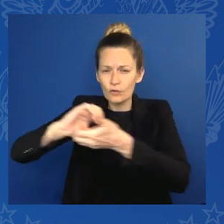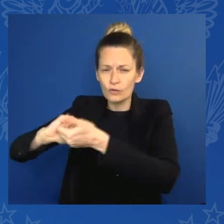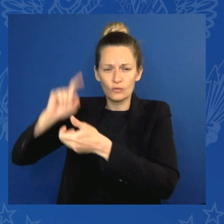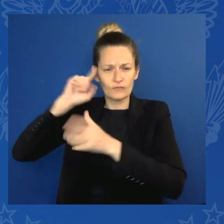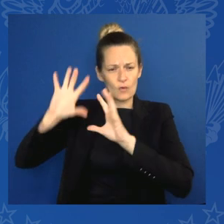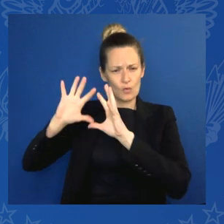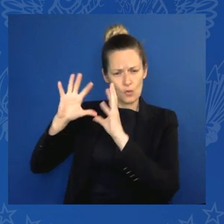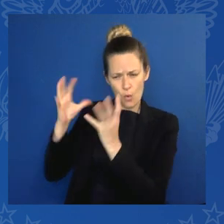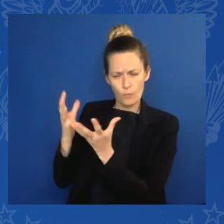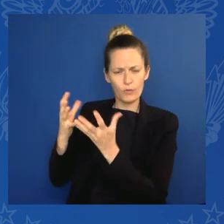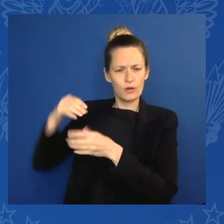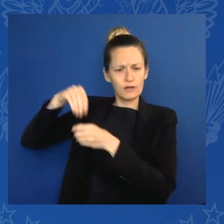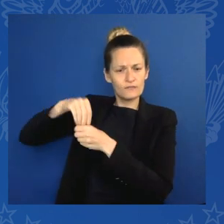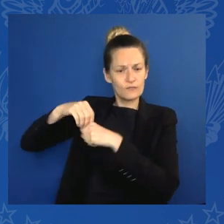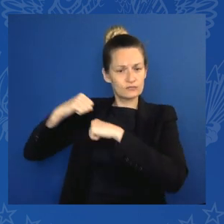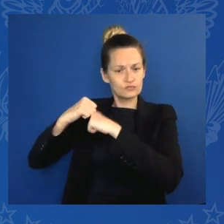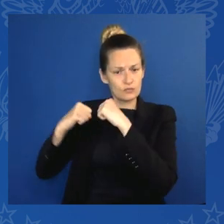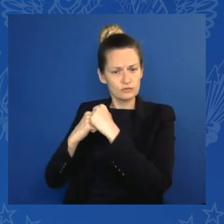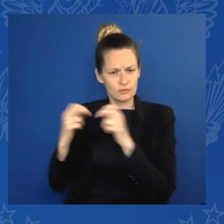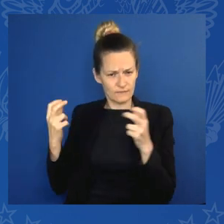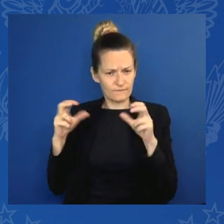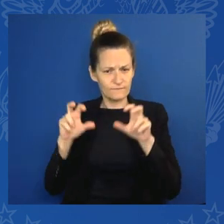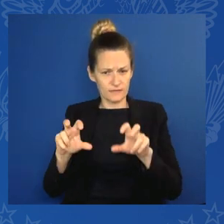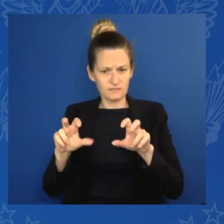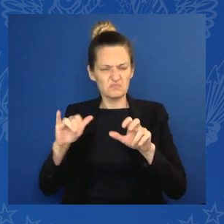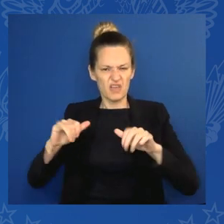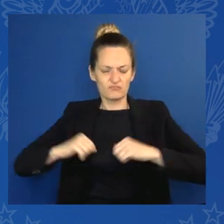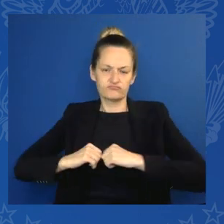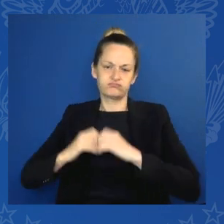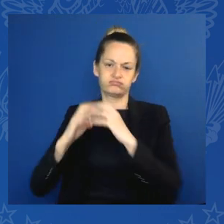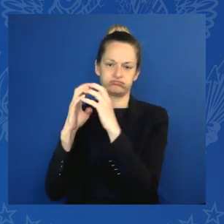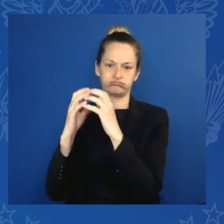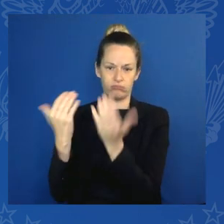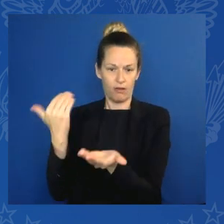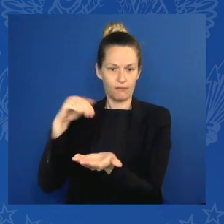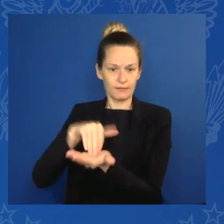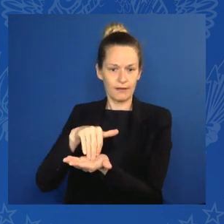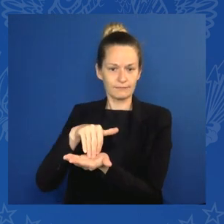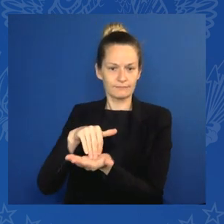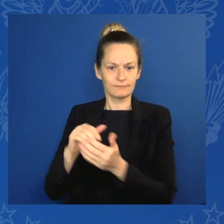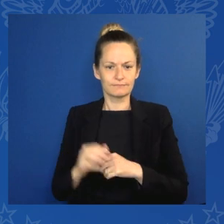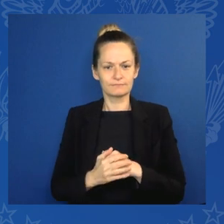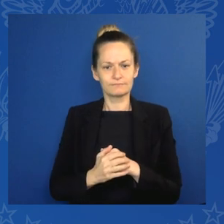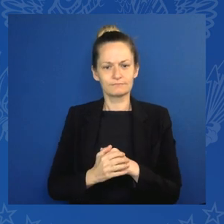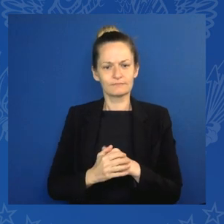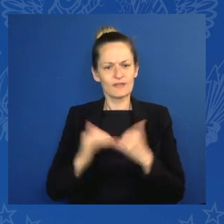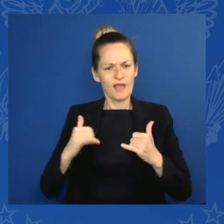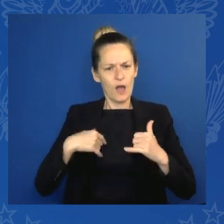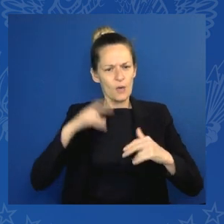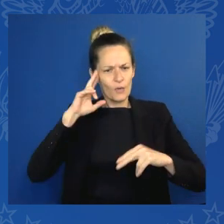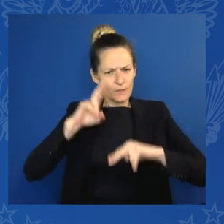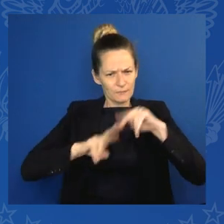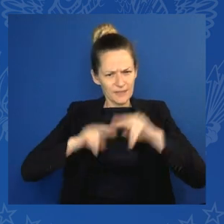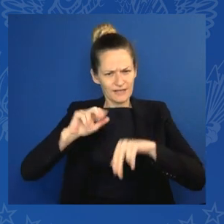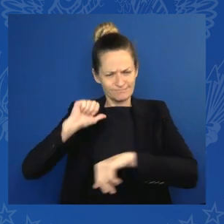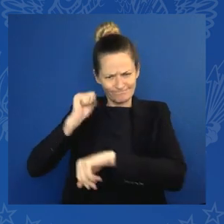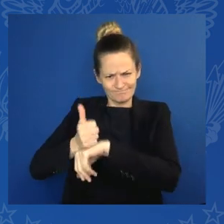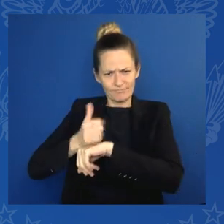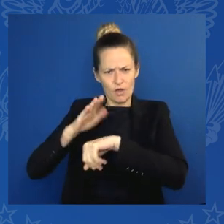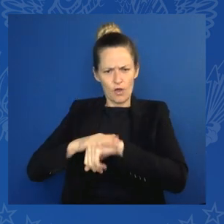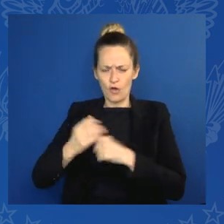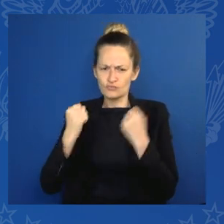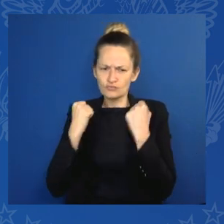infrastructure initiative, we are building on strong national and regional initiatives such as the EU Global Gateway